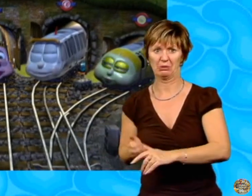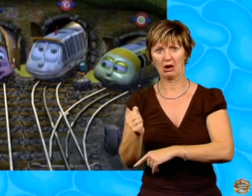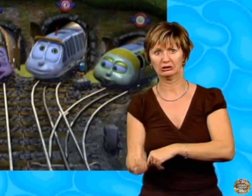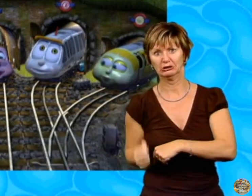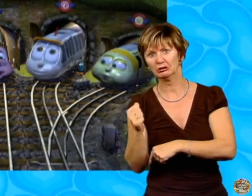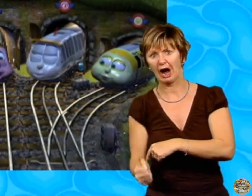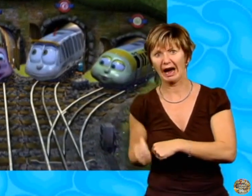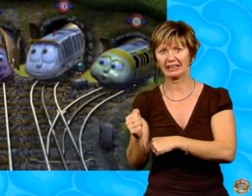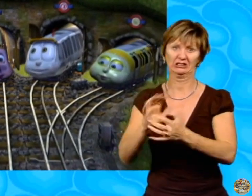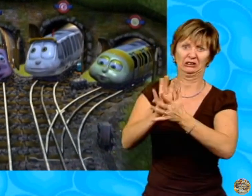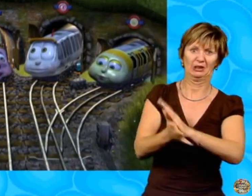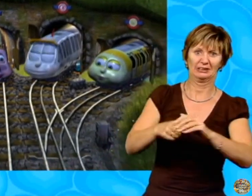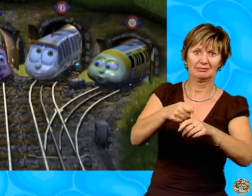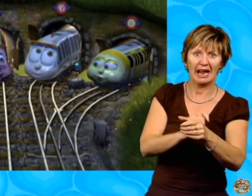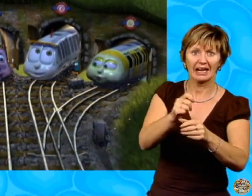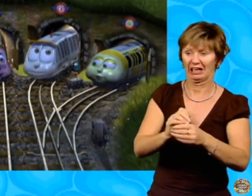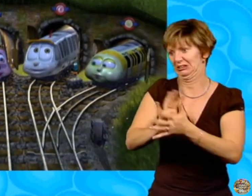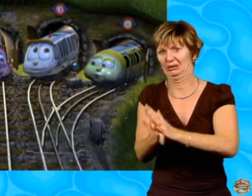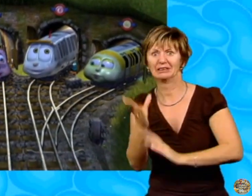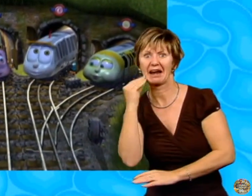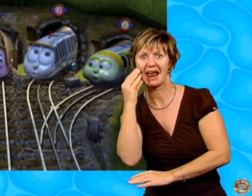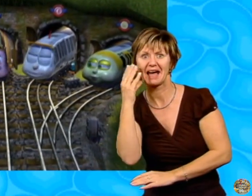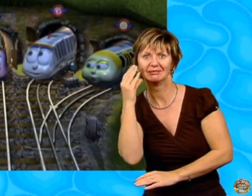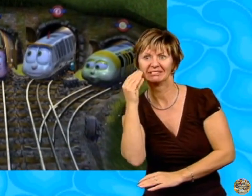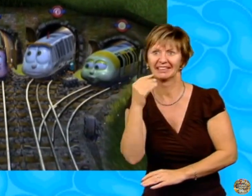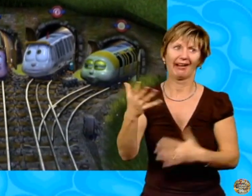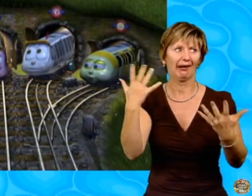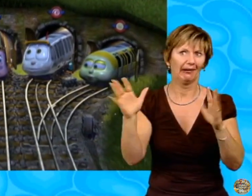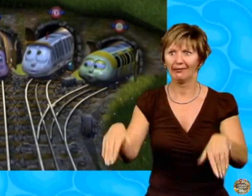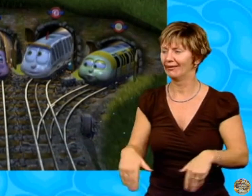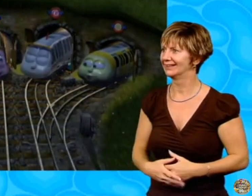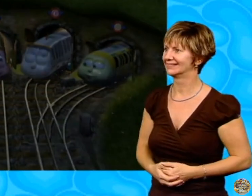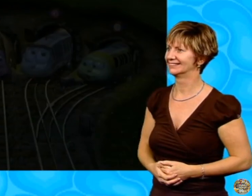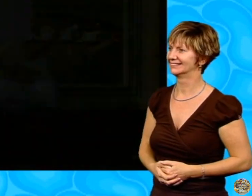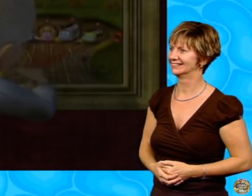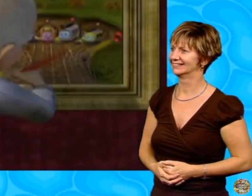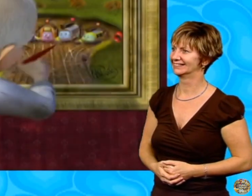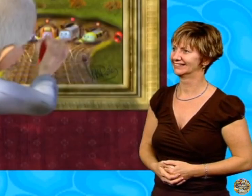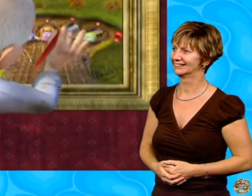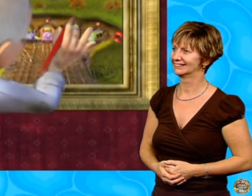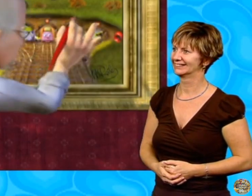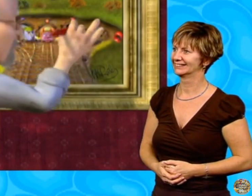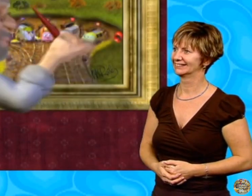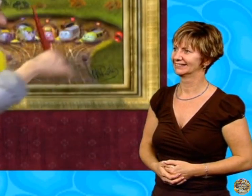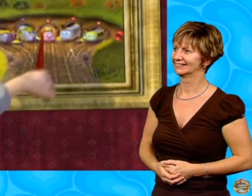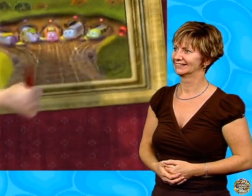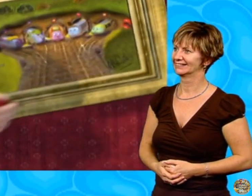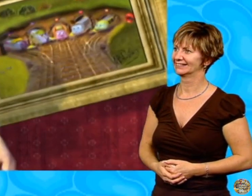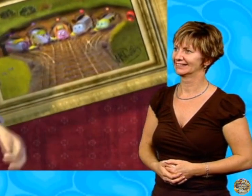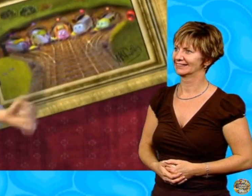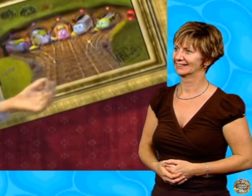squashed train shed. A squashed banana. A squashed dardvog. A squashed traction engine. A squashed lemon. A T-O-C